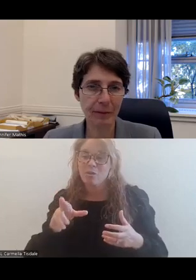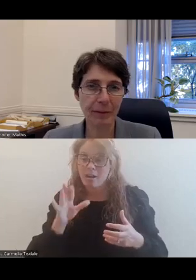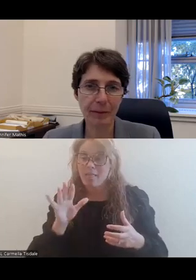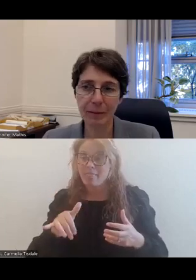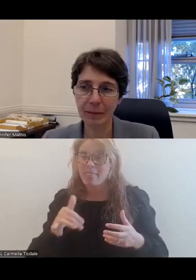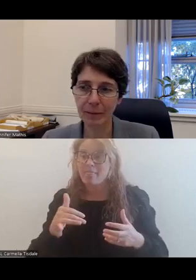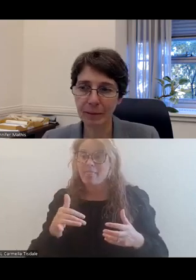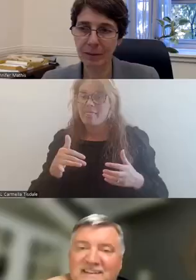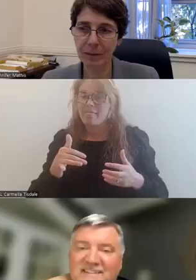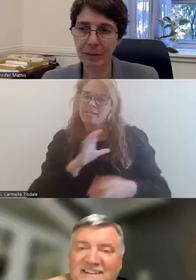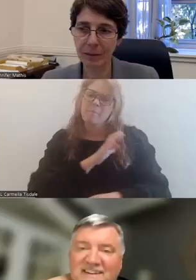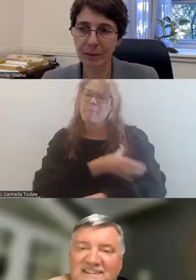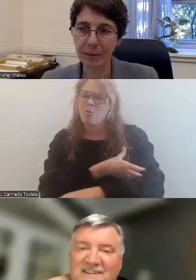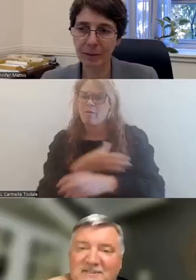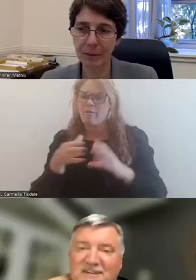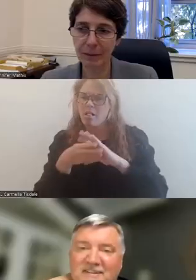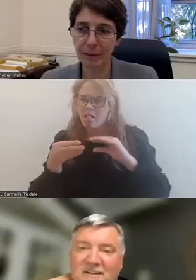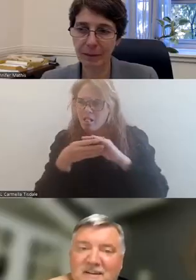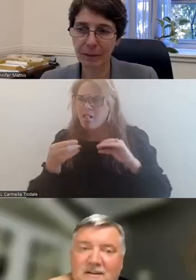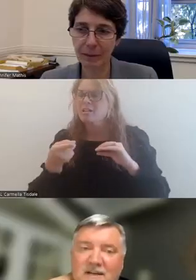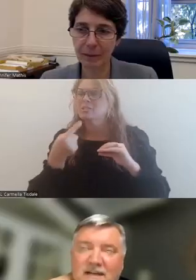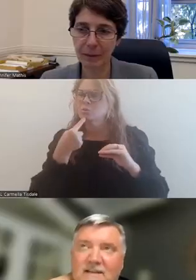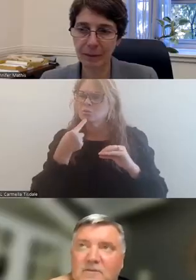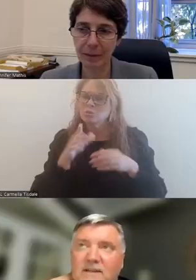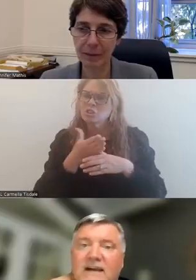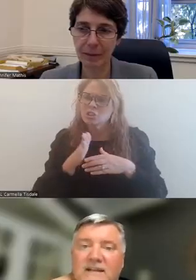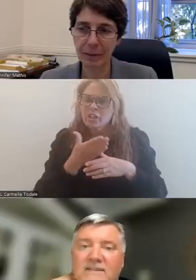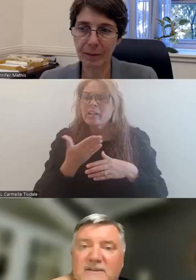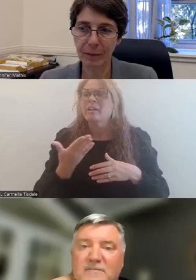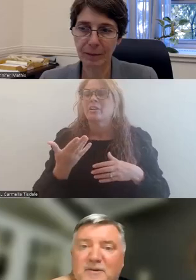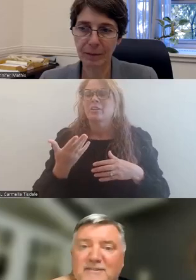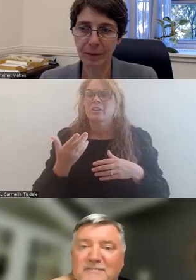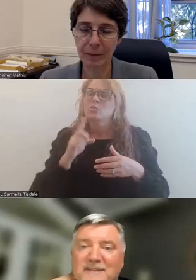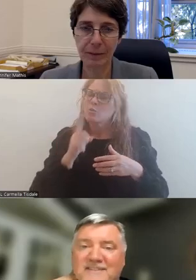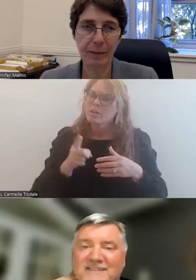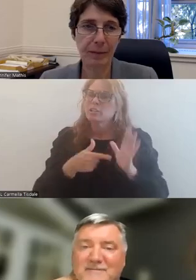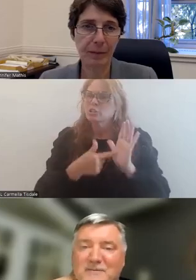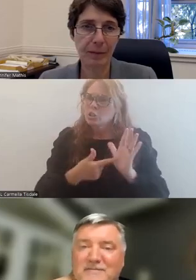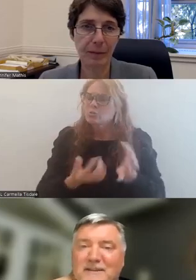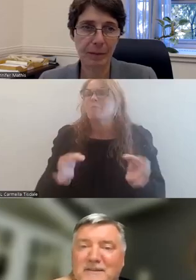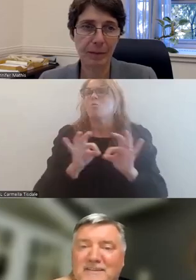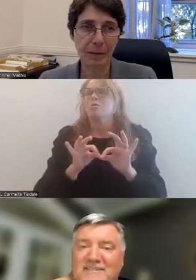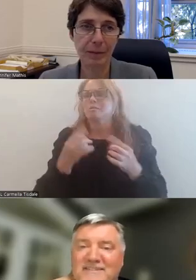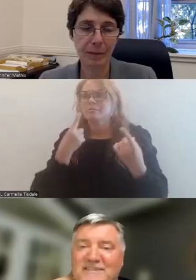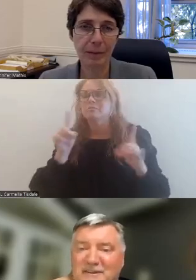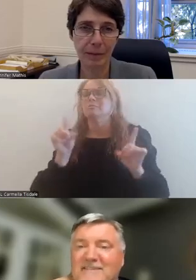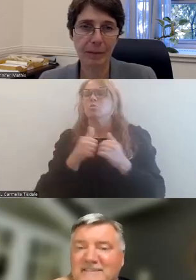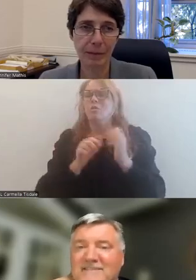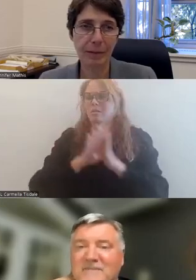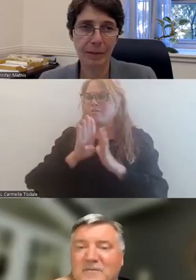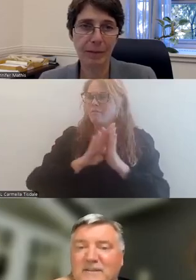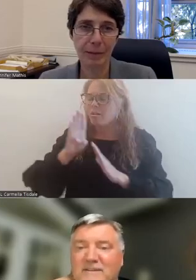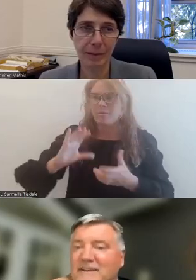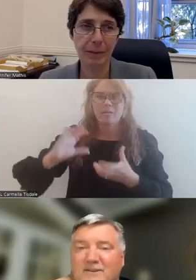some powerful things that you share and really highlights the importance of being successful with developing this